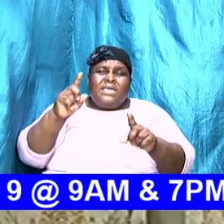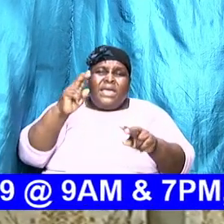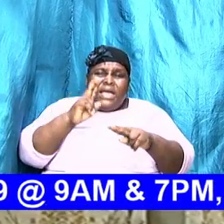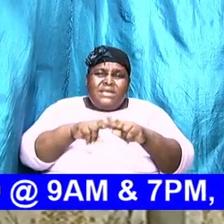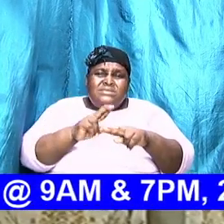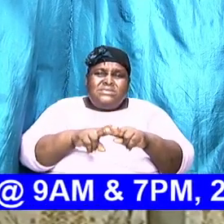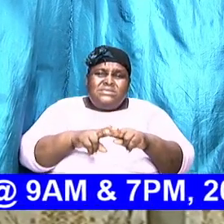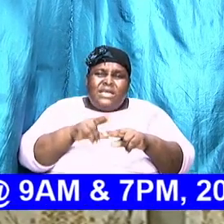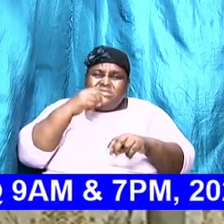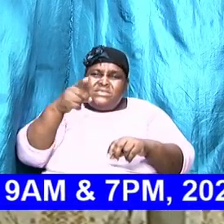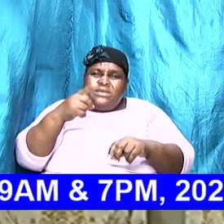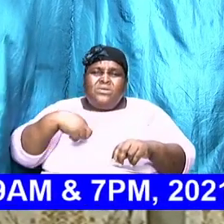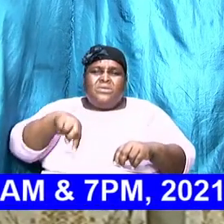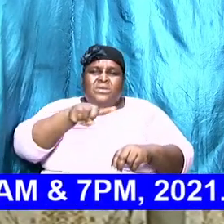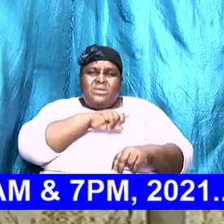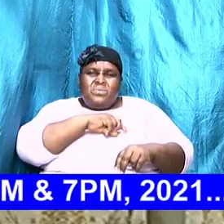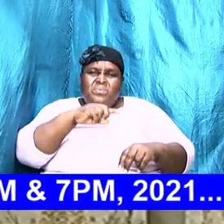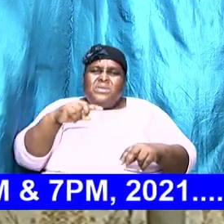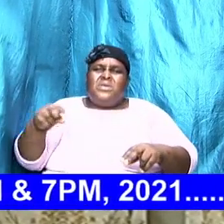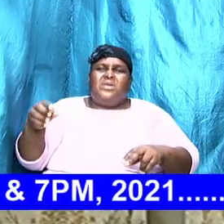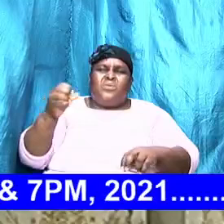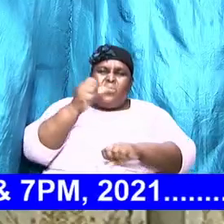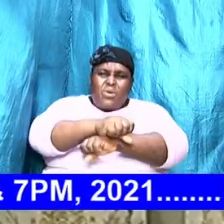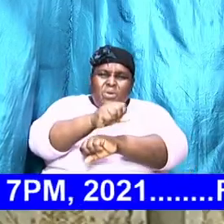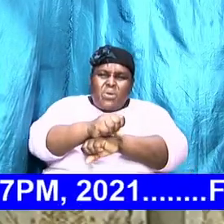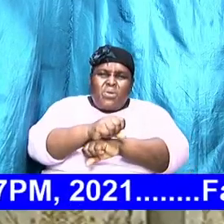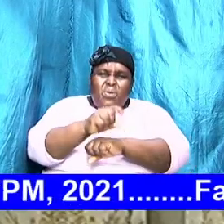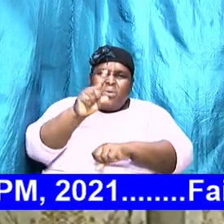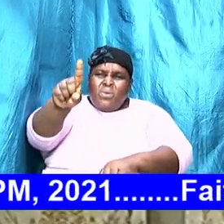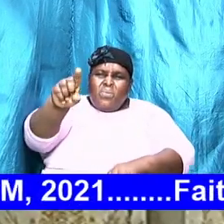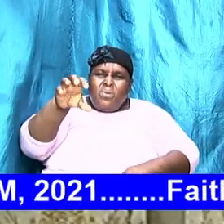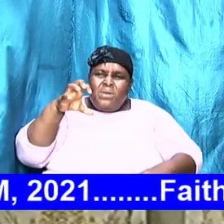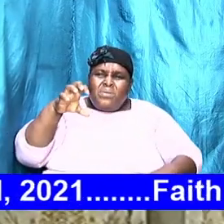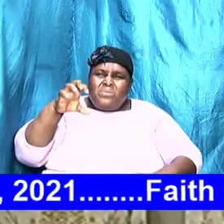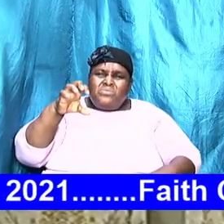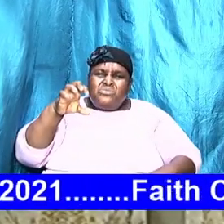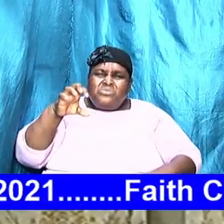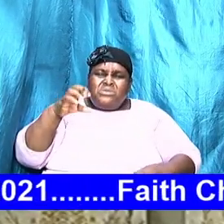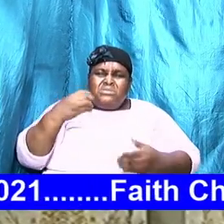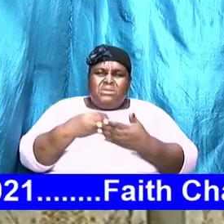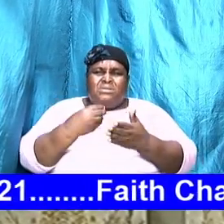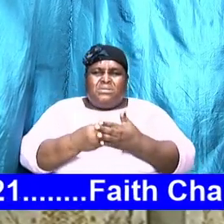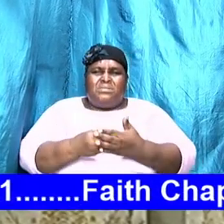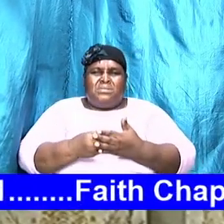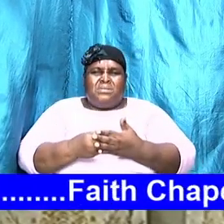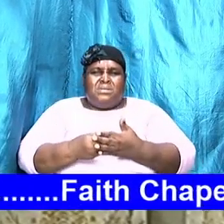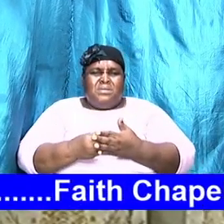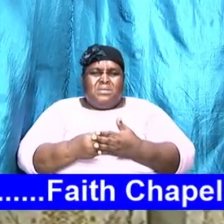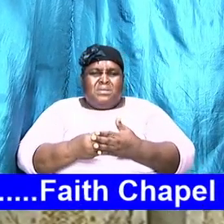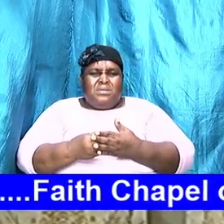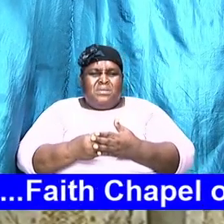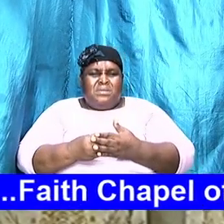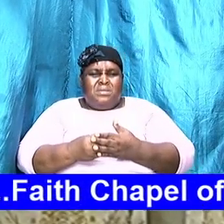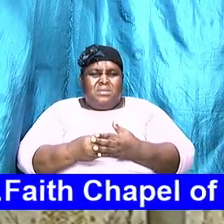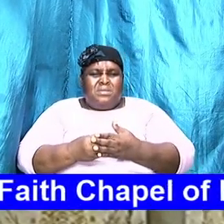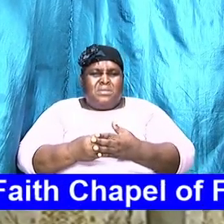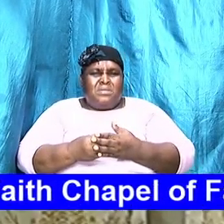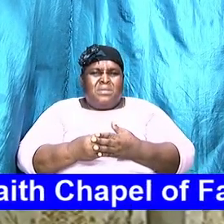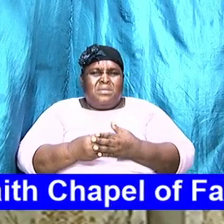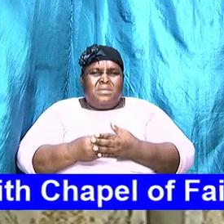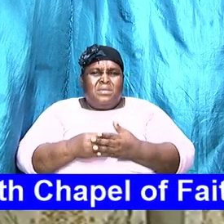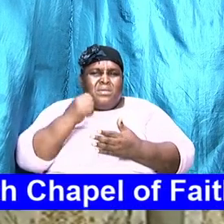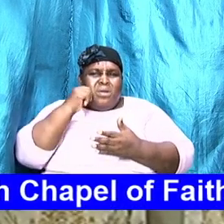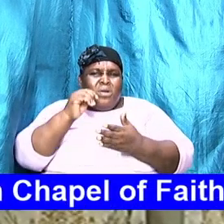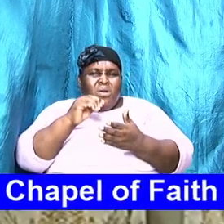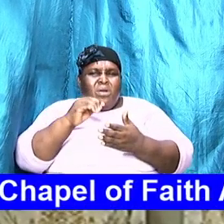a hundred dollars husband earned 50 wife earned 50 or the husband earned 60 and the wife earned 40 or the